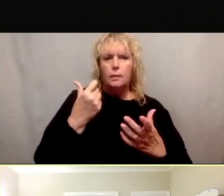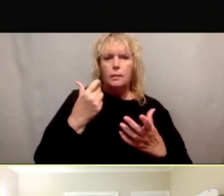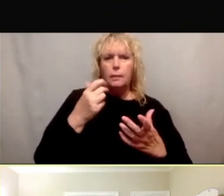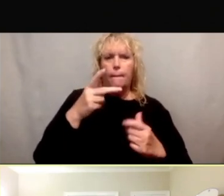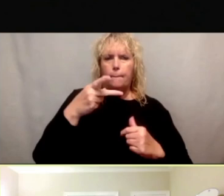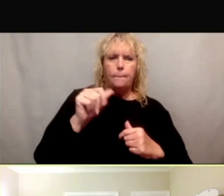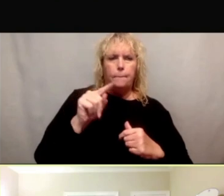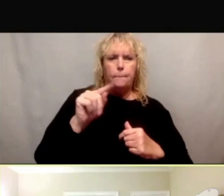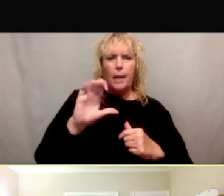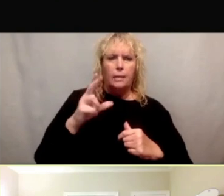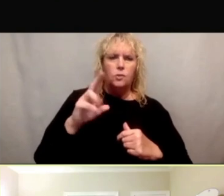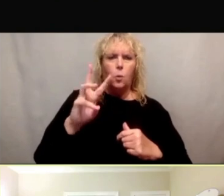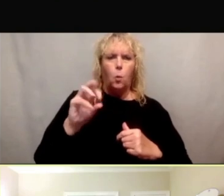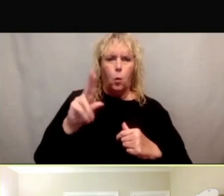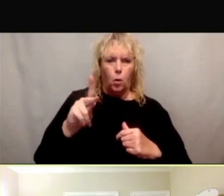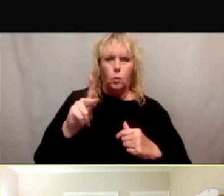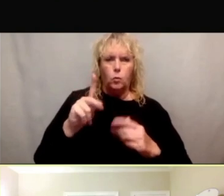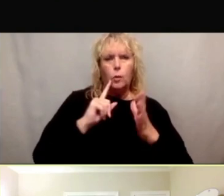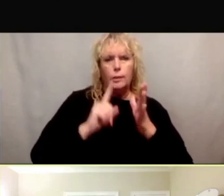projects.